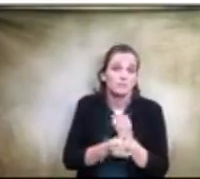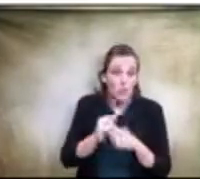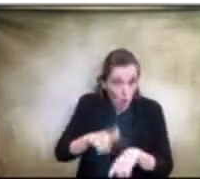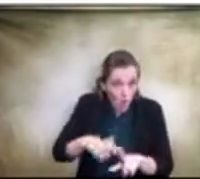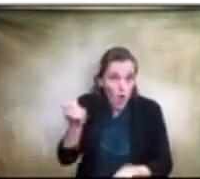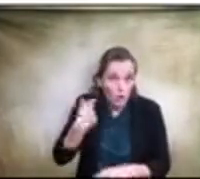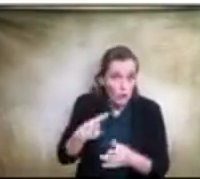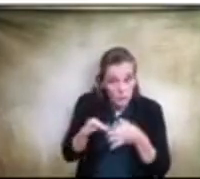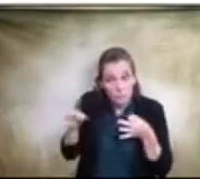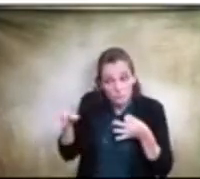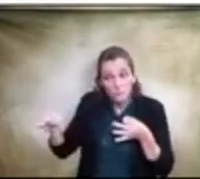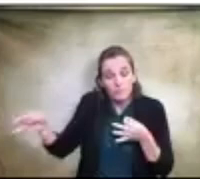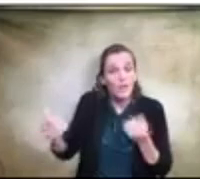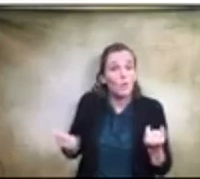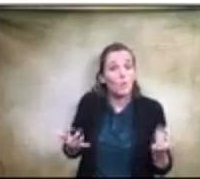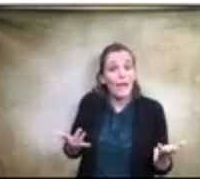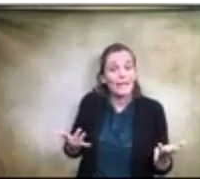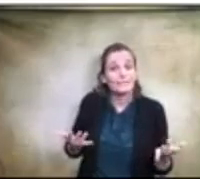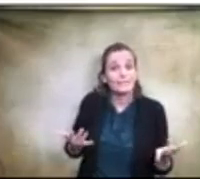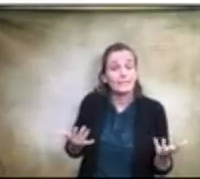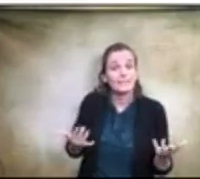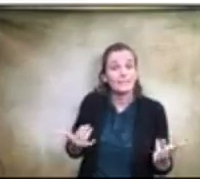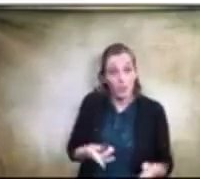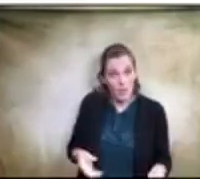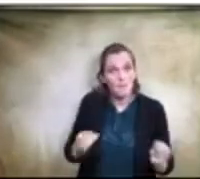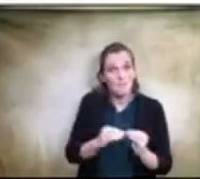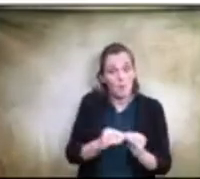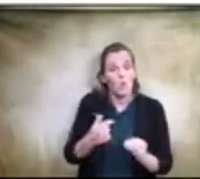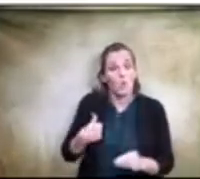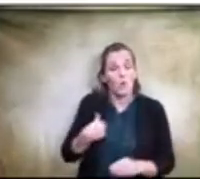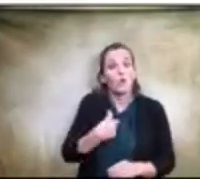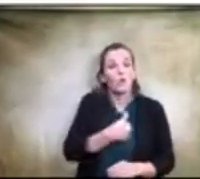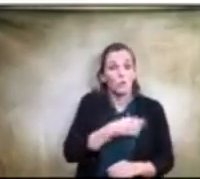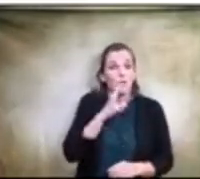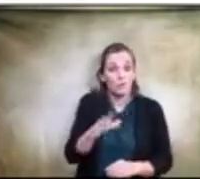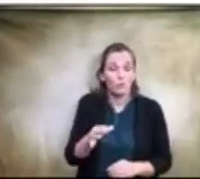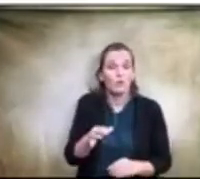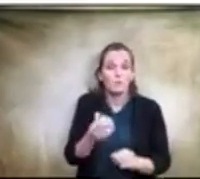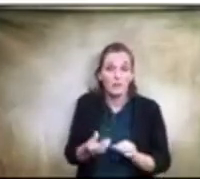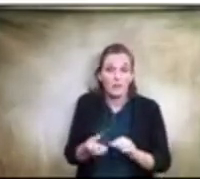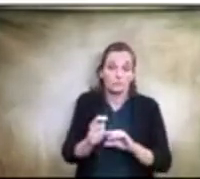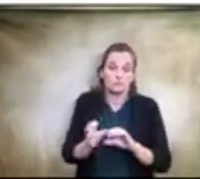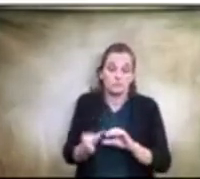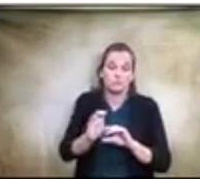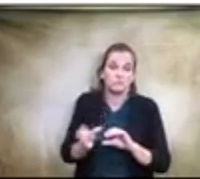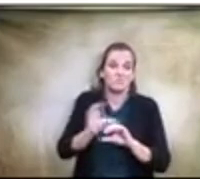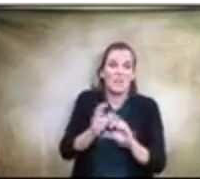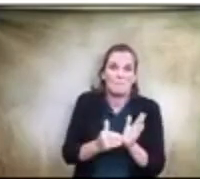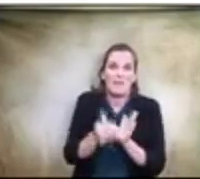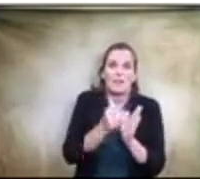more that we go forward with this, the more we'll be putting millions and millions of dollars of escalation costs in